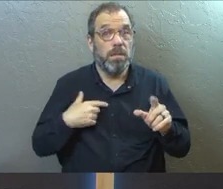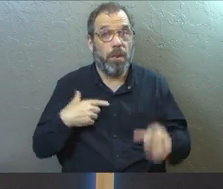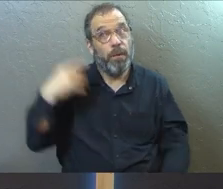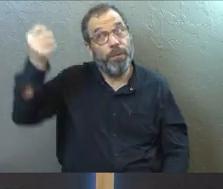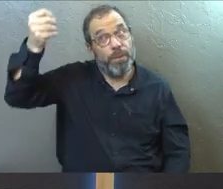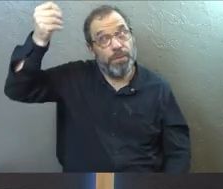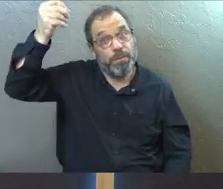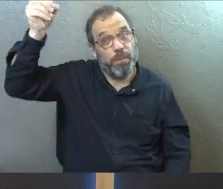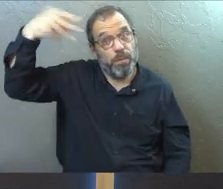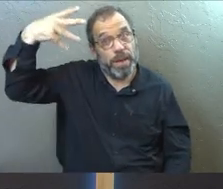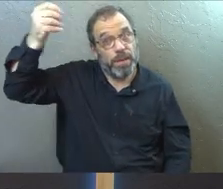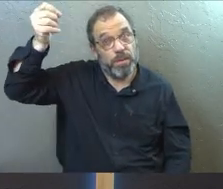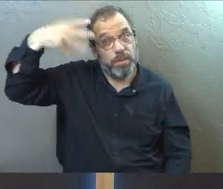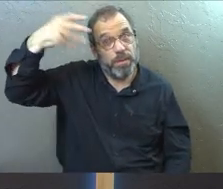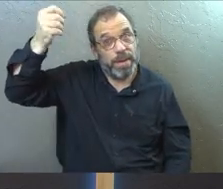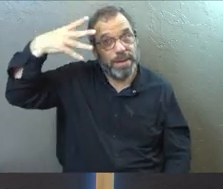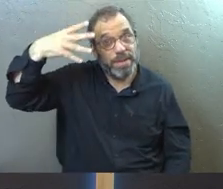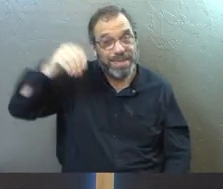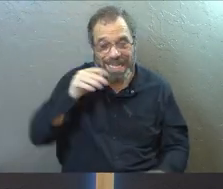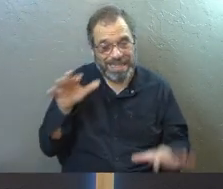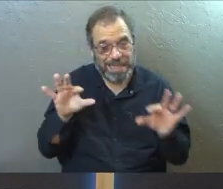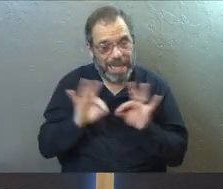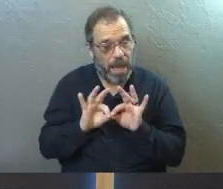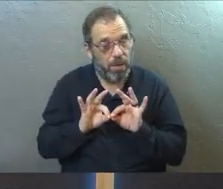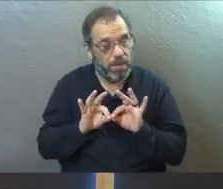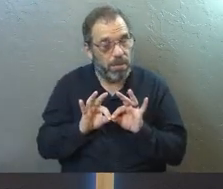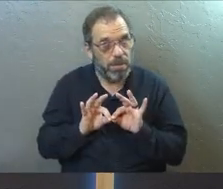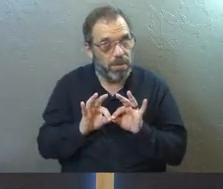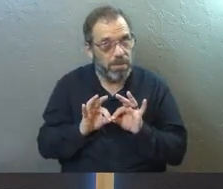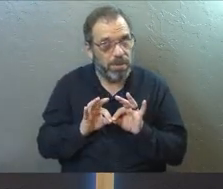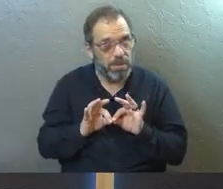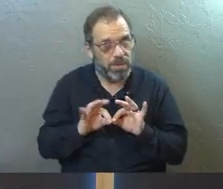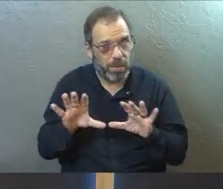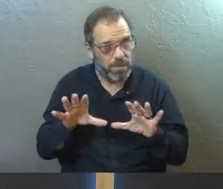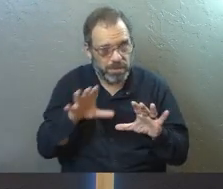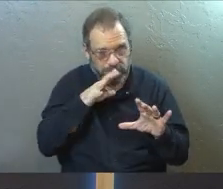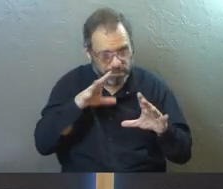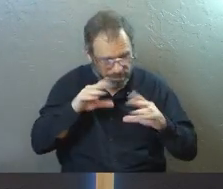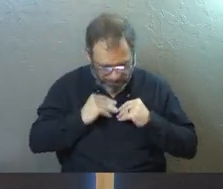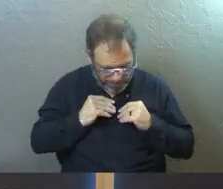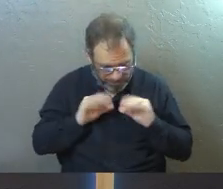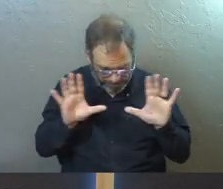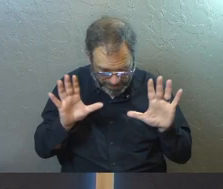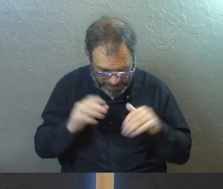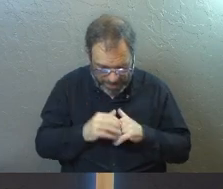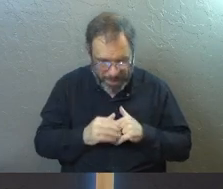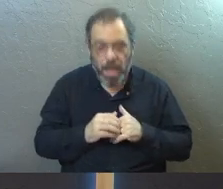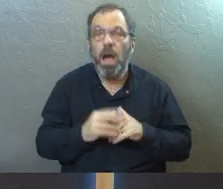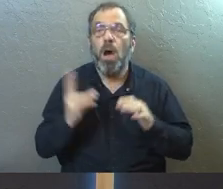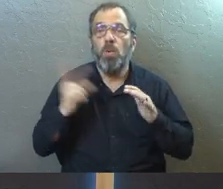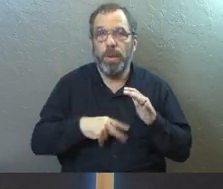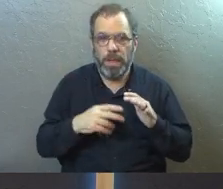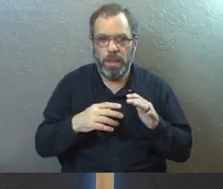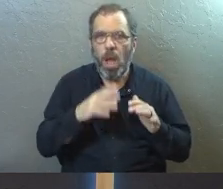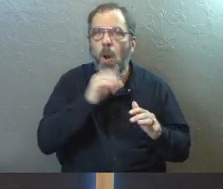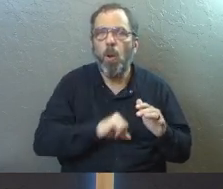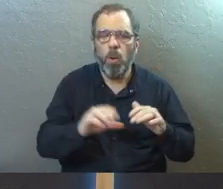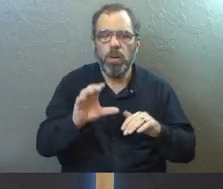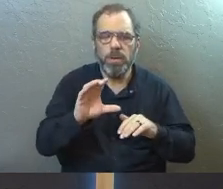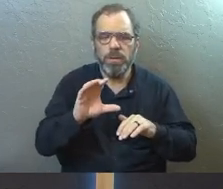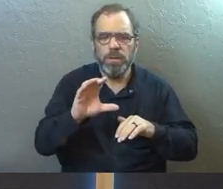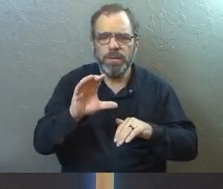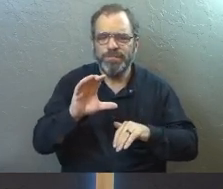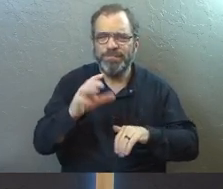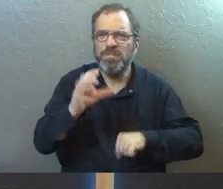someone sprinkled you doesn't mean it didn't count. Don't get into that. You read the ancient church fathers,